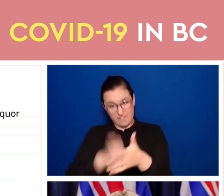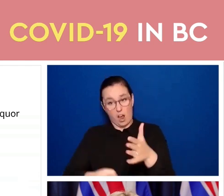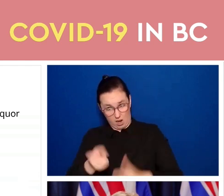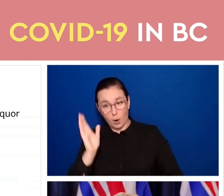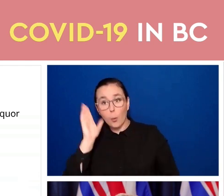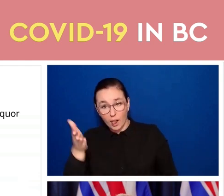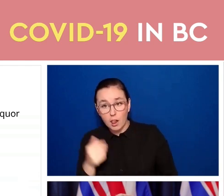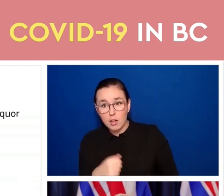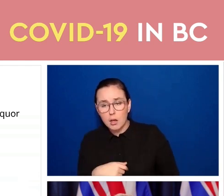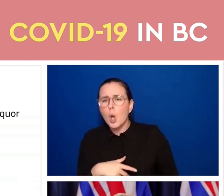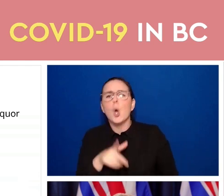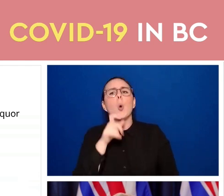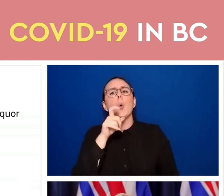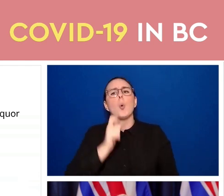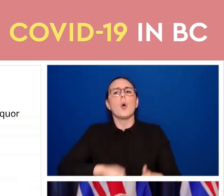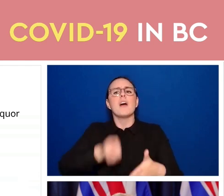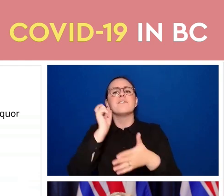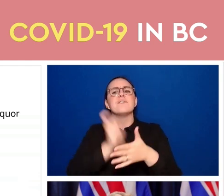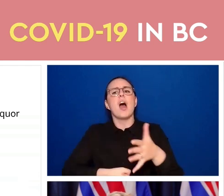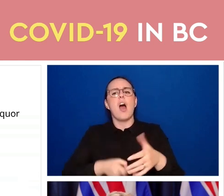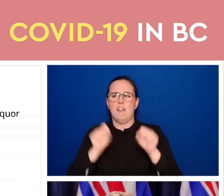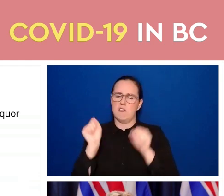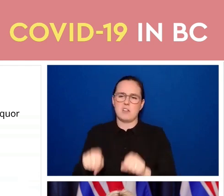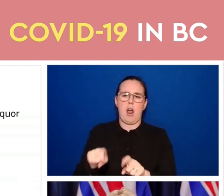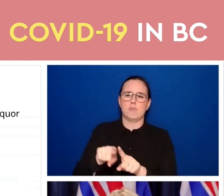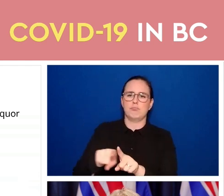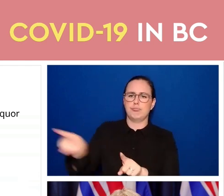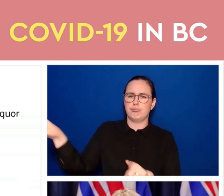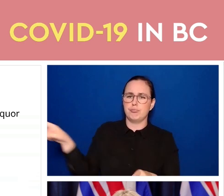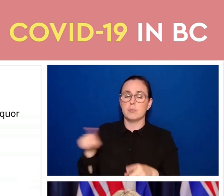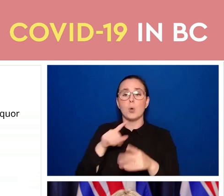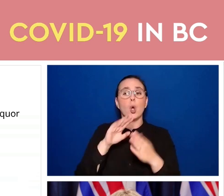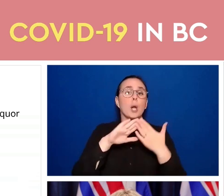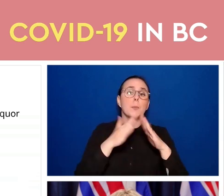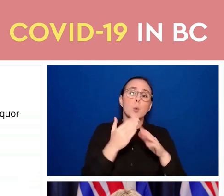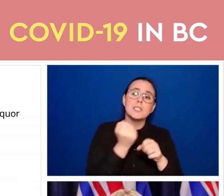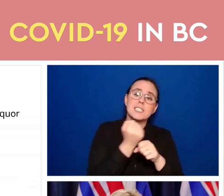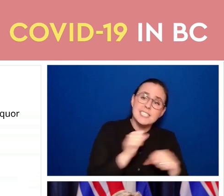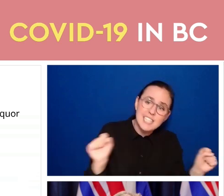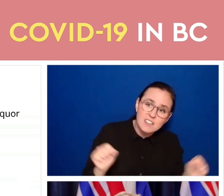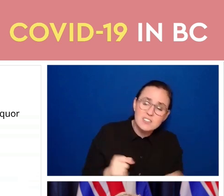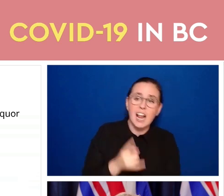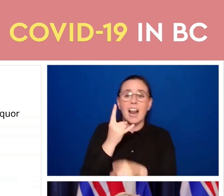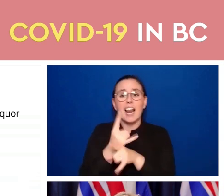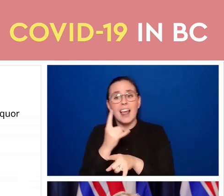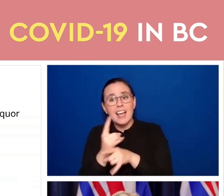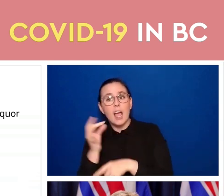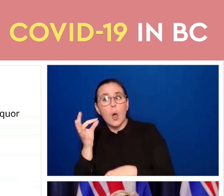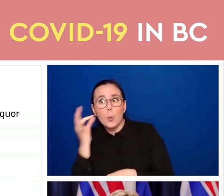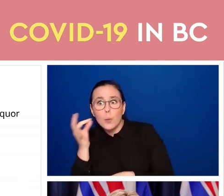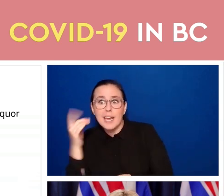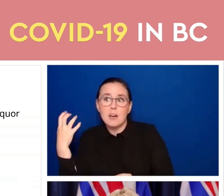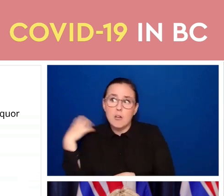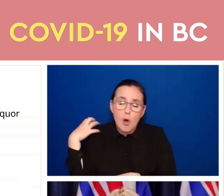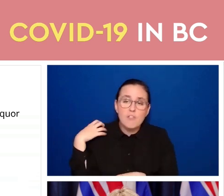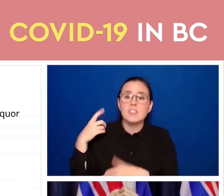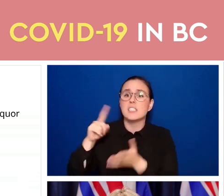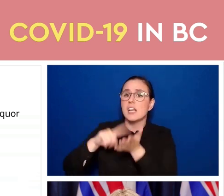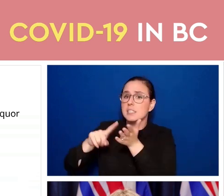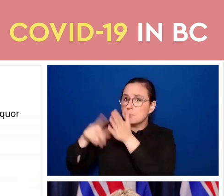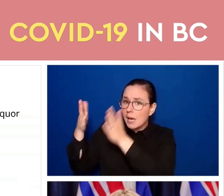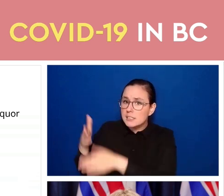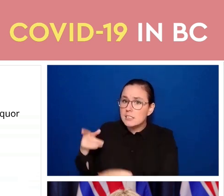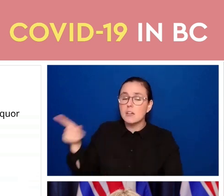of different officials, whether it's the community safety unit, our liquor and cannabis inspectors, environmental health officers, gaming investigators,